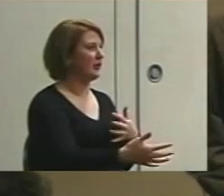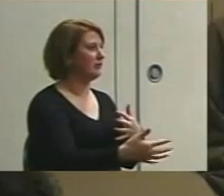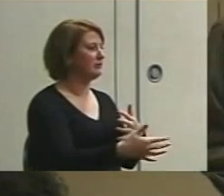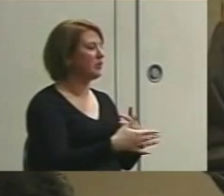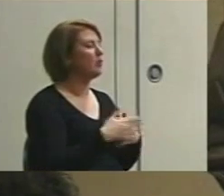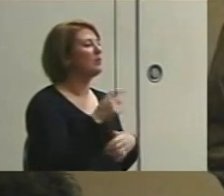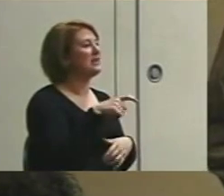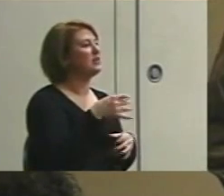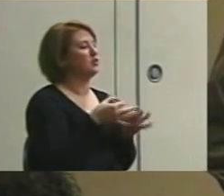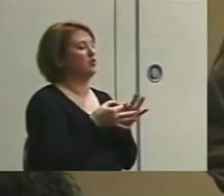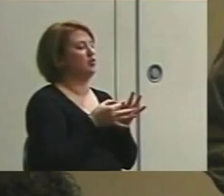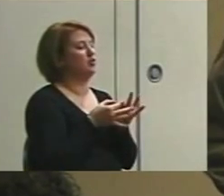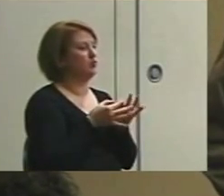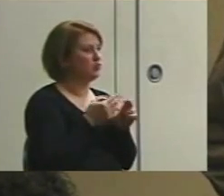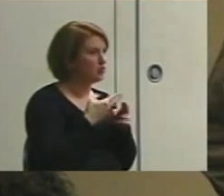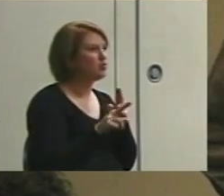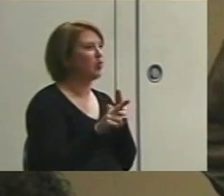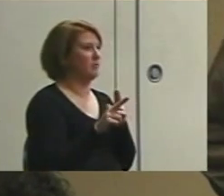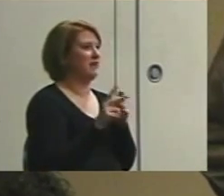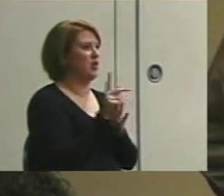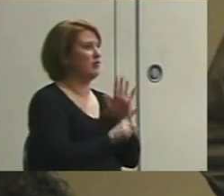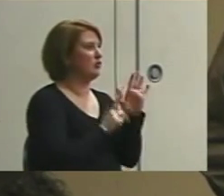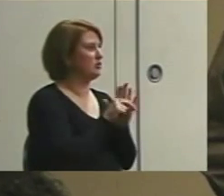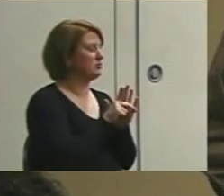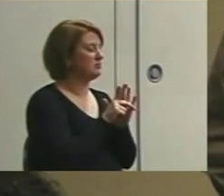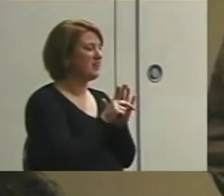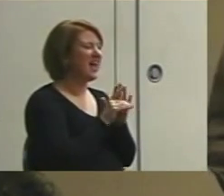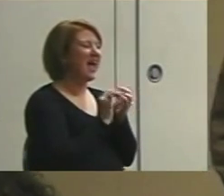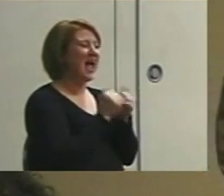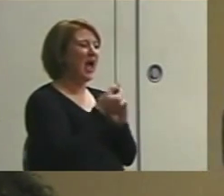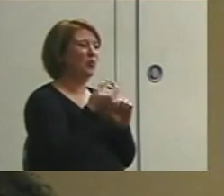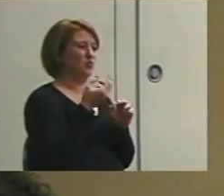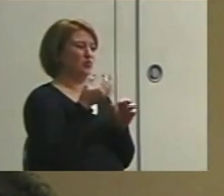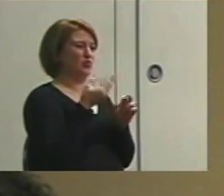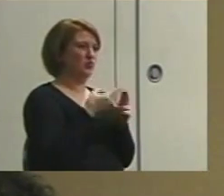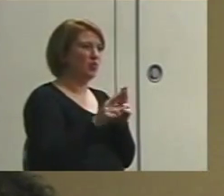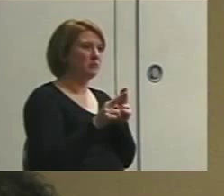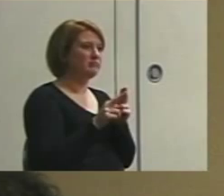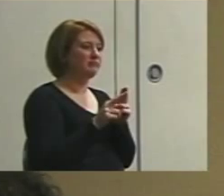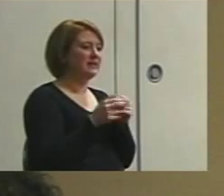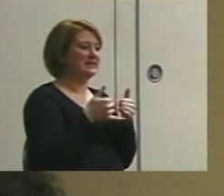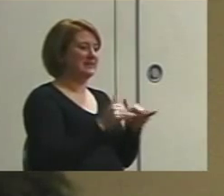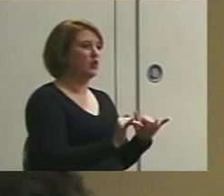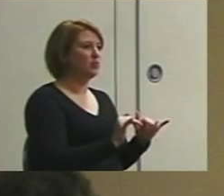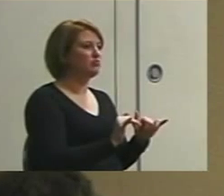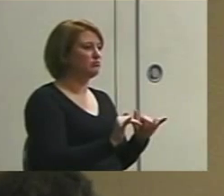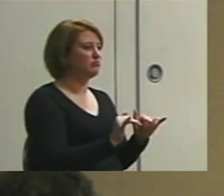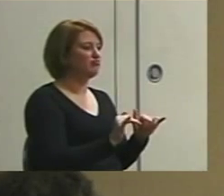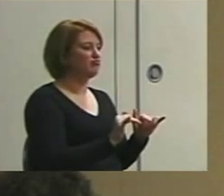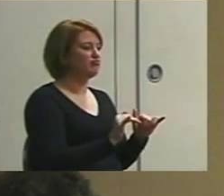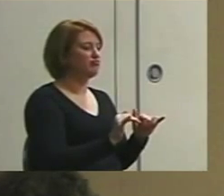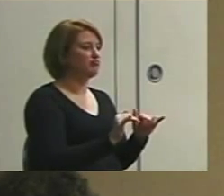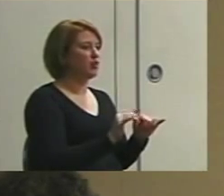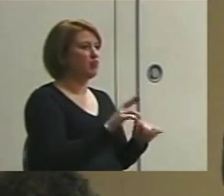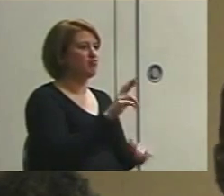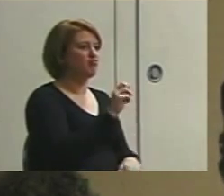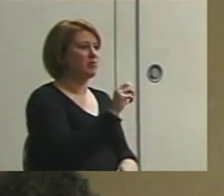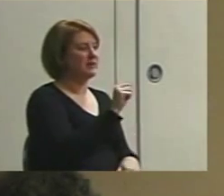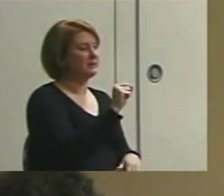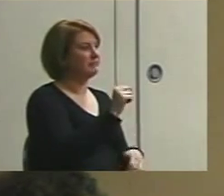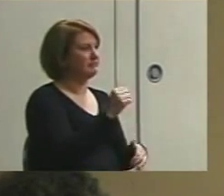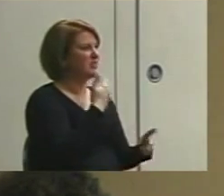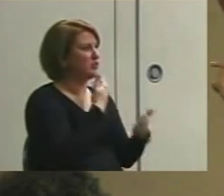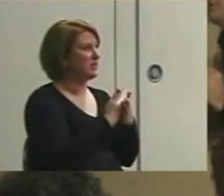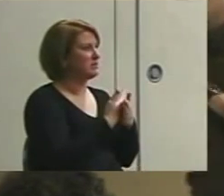short intervals. How short could that interval be and still have it be reasonable for you as the teacher? How